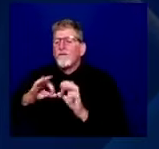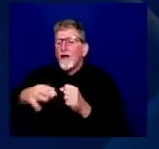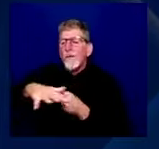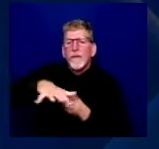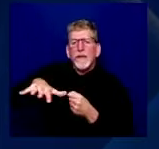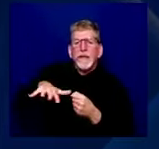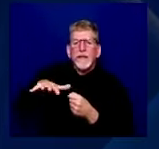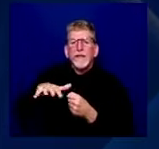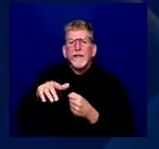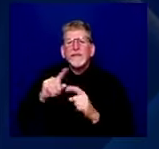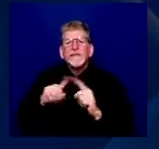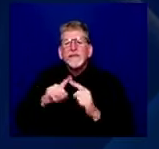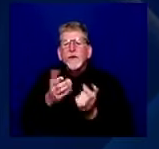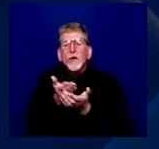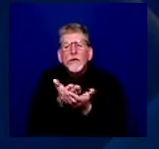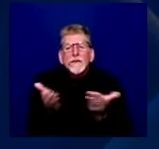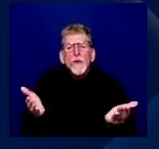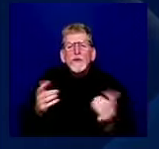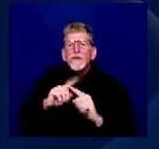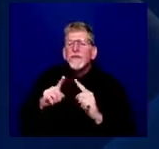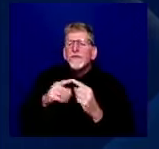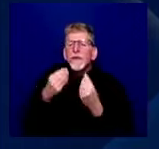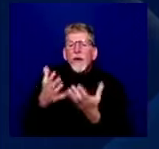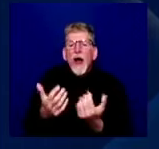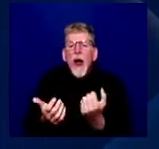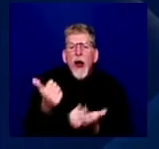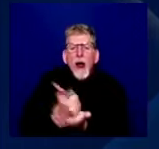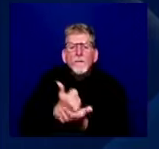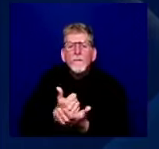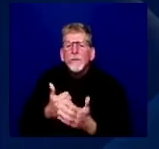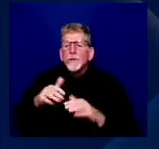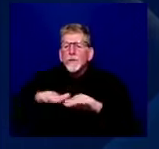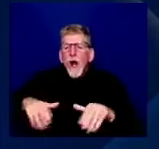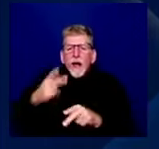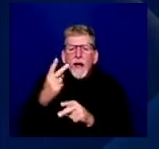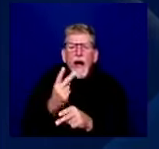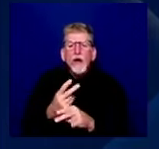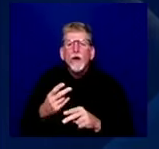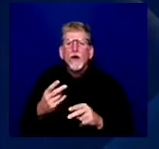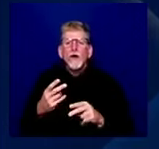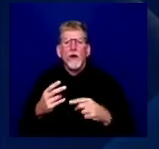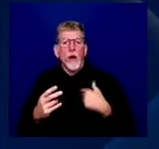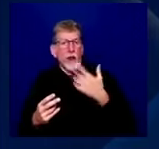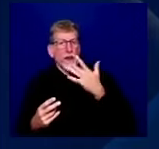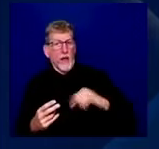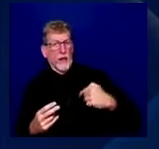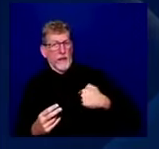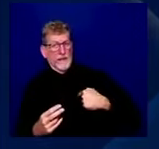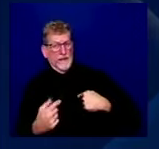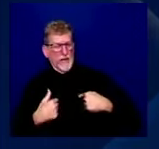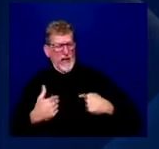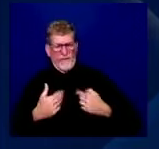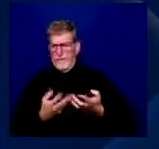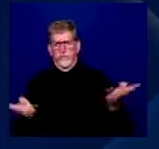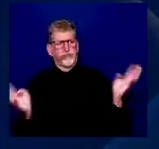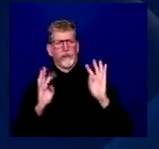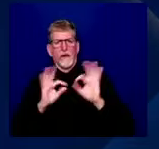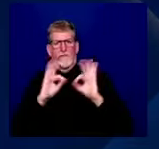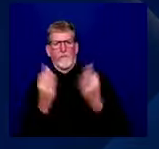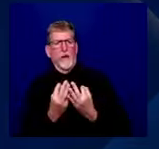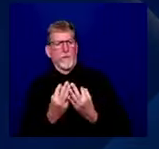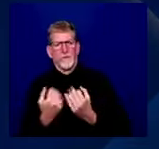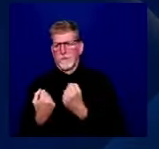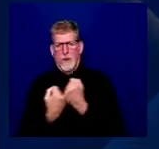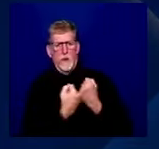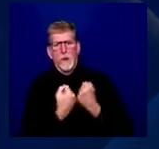with childcare. I'm fortunate that I have a tremendous extended family that's rallied around me. But what if you're like some friends that I know that